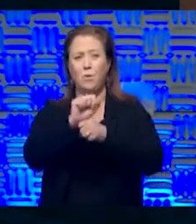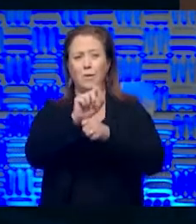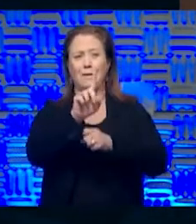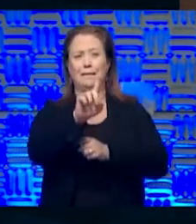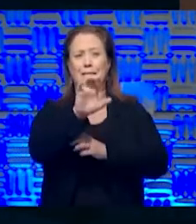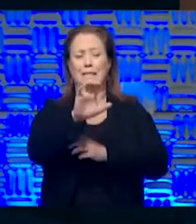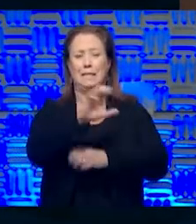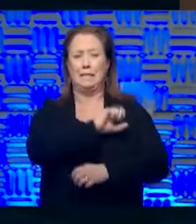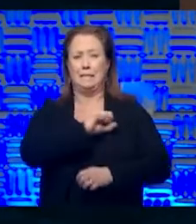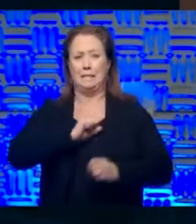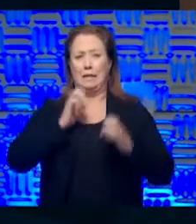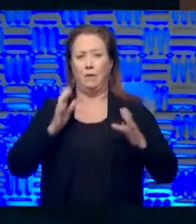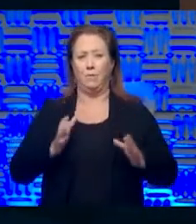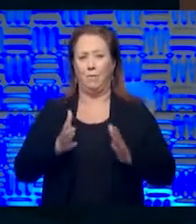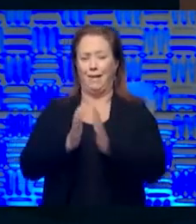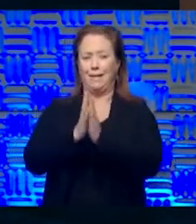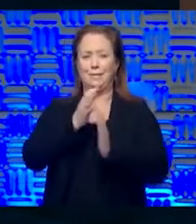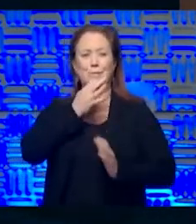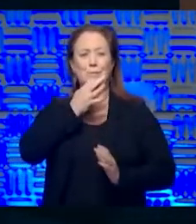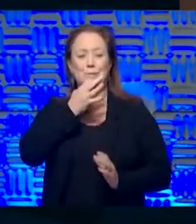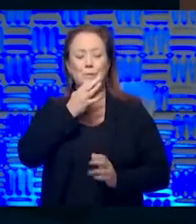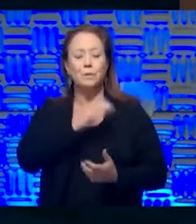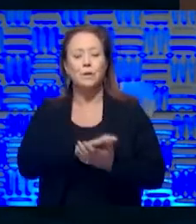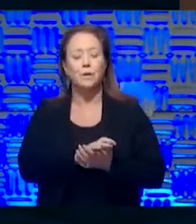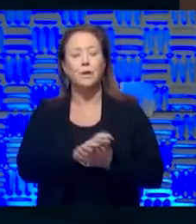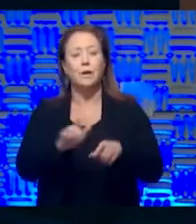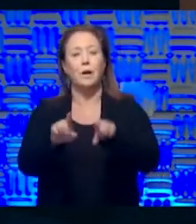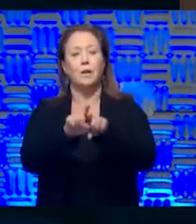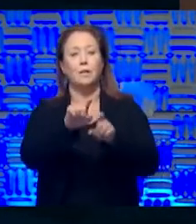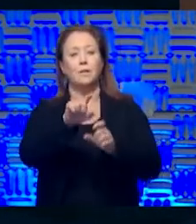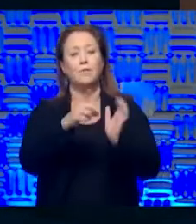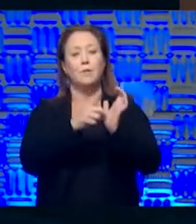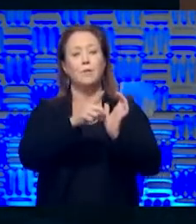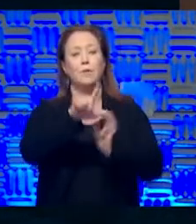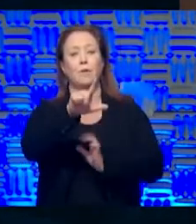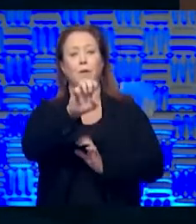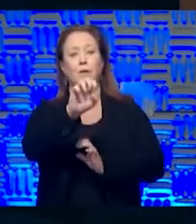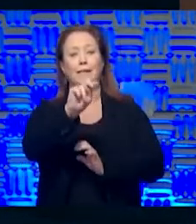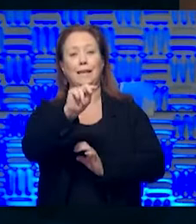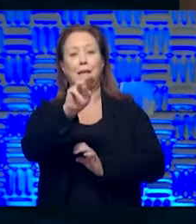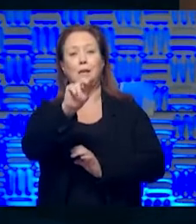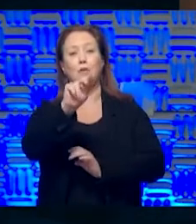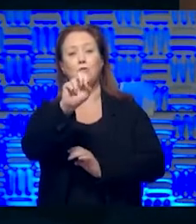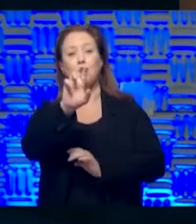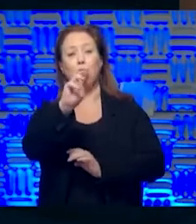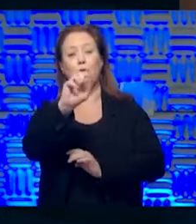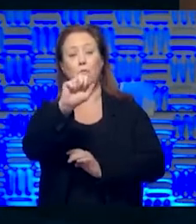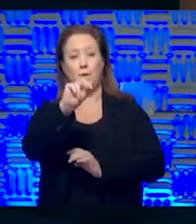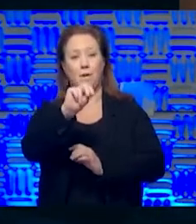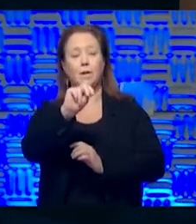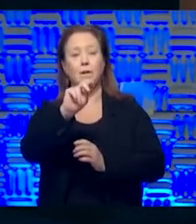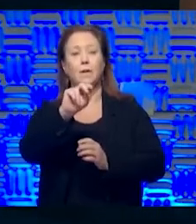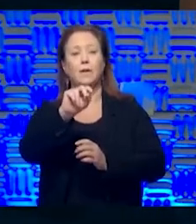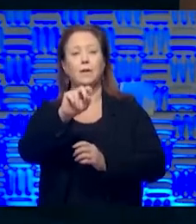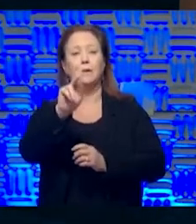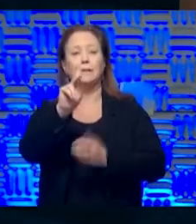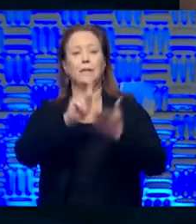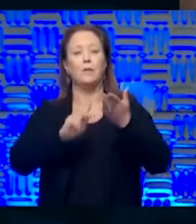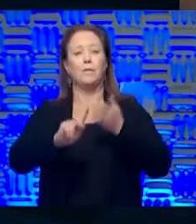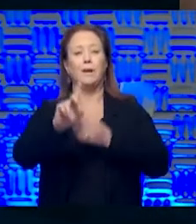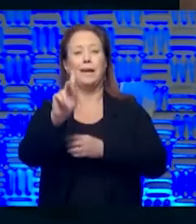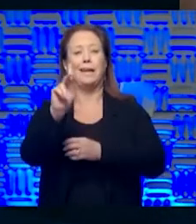senator. I guess we'll find that out in just a minute as well as Lee Norman, Dr. Lee Norman who is the secretary at KDHE.